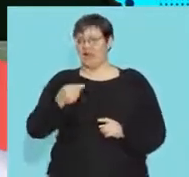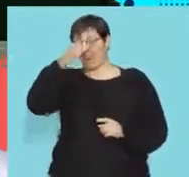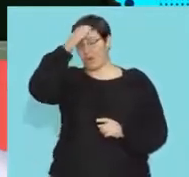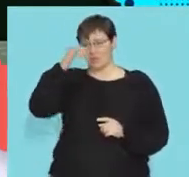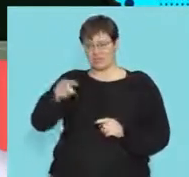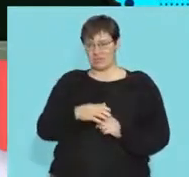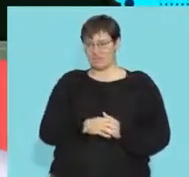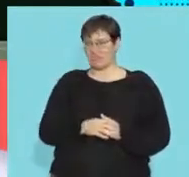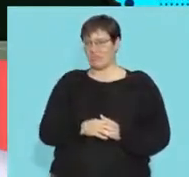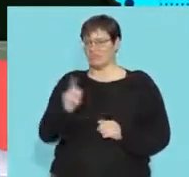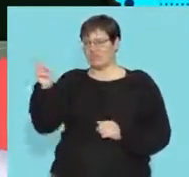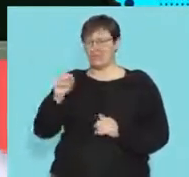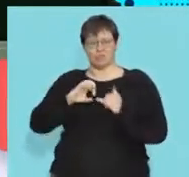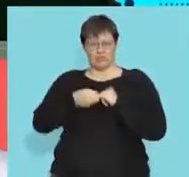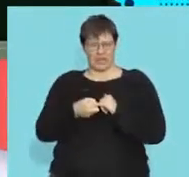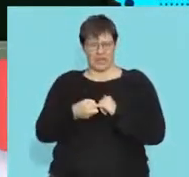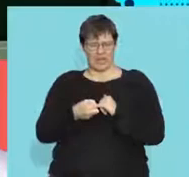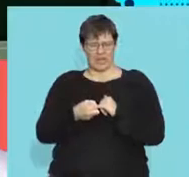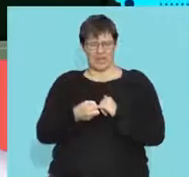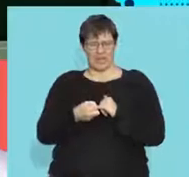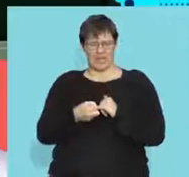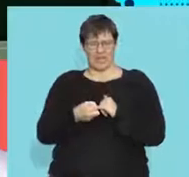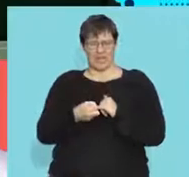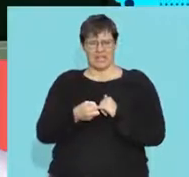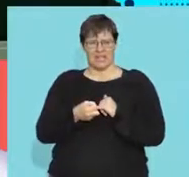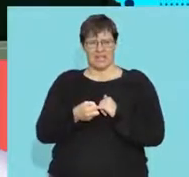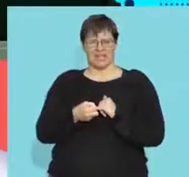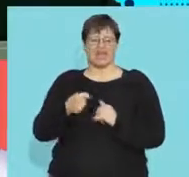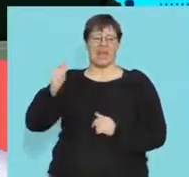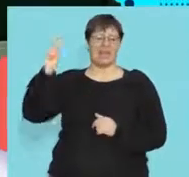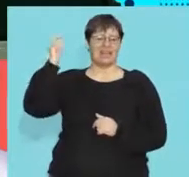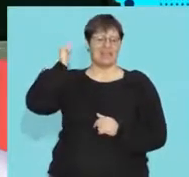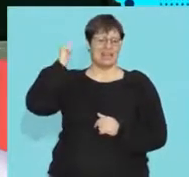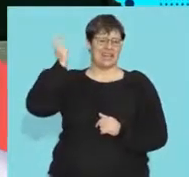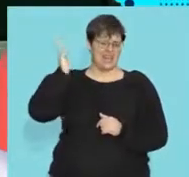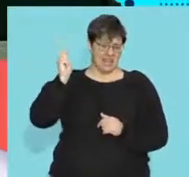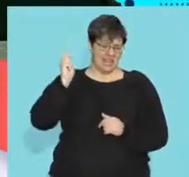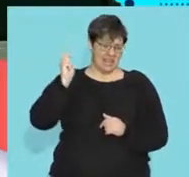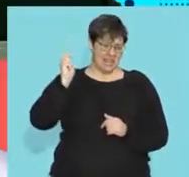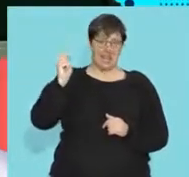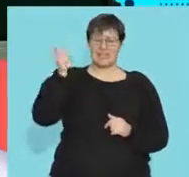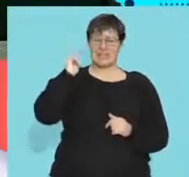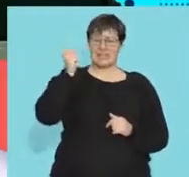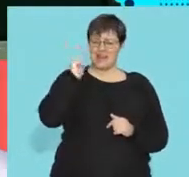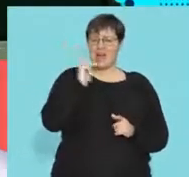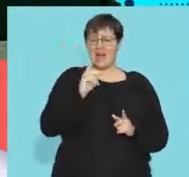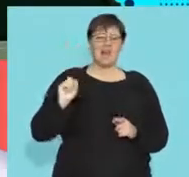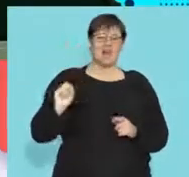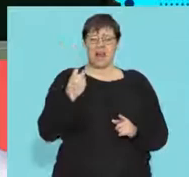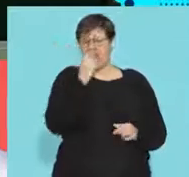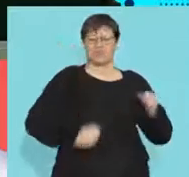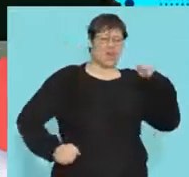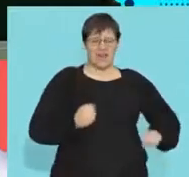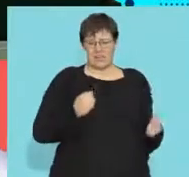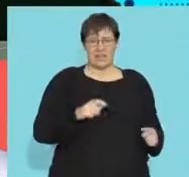concept here i don't know if you've ever tried i don't know it's all about the kenyan athletes use it as well a lot of the long